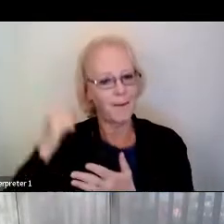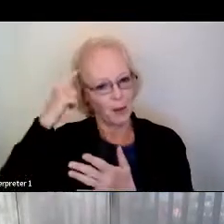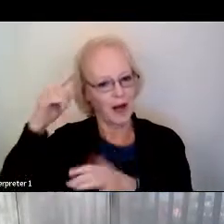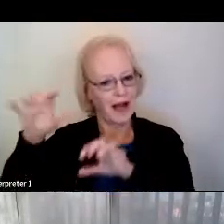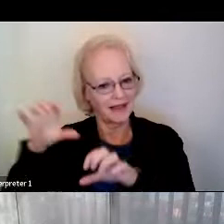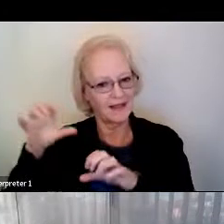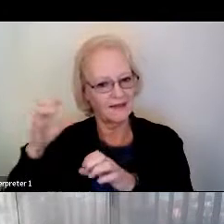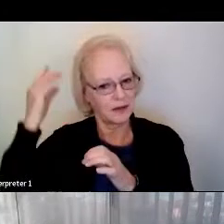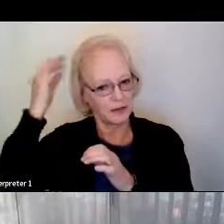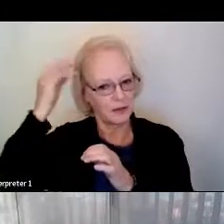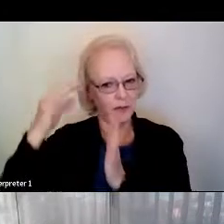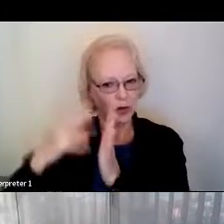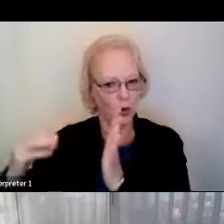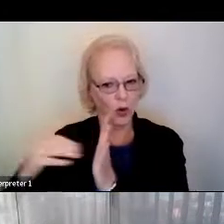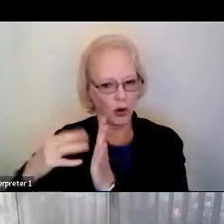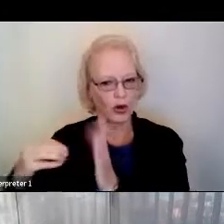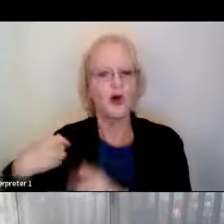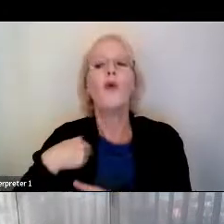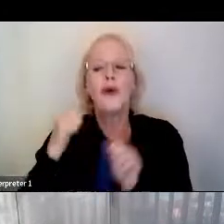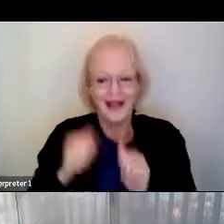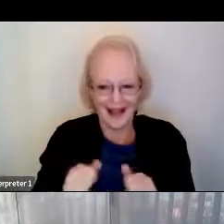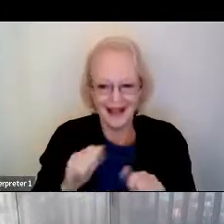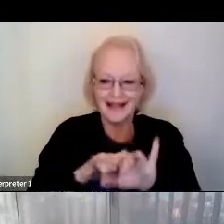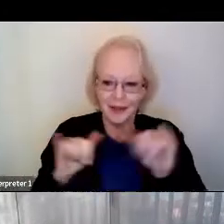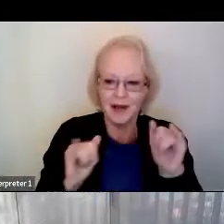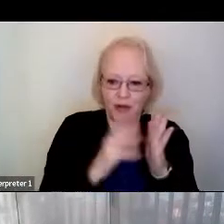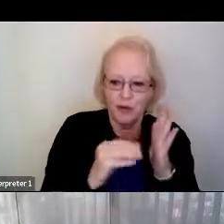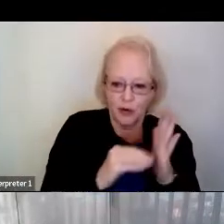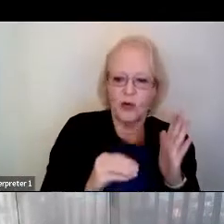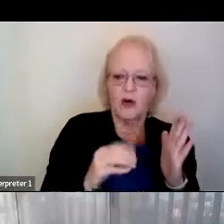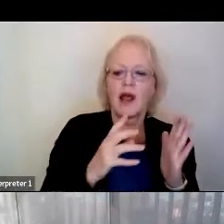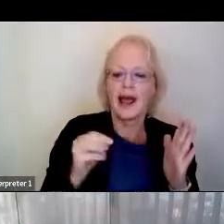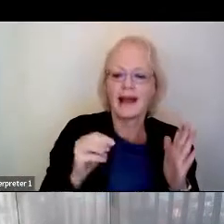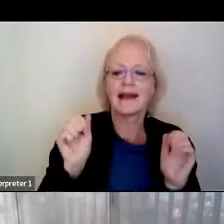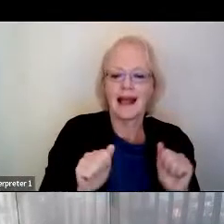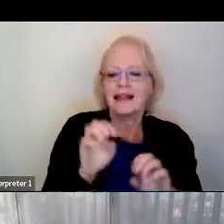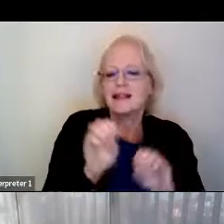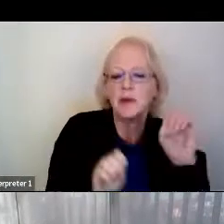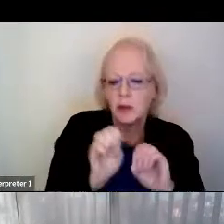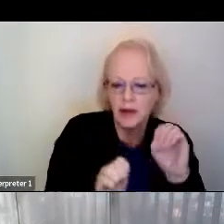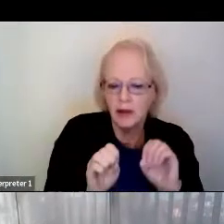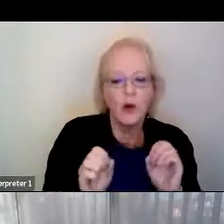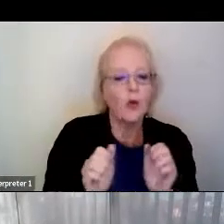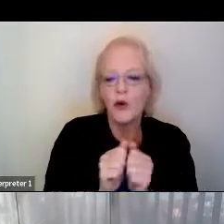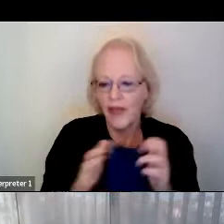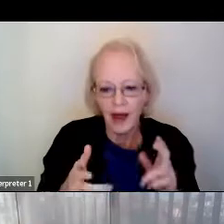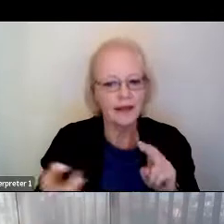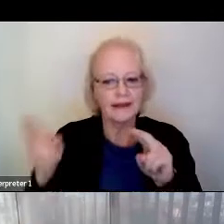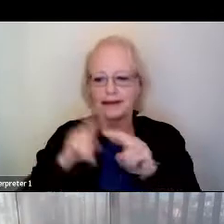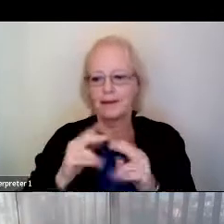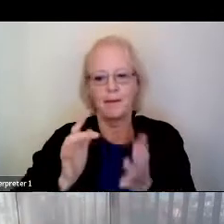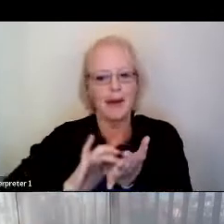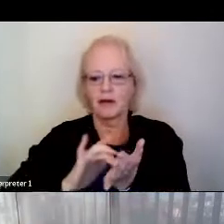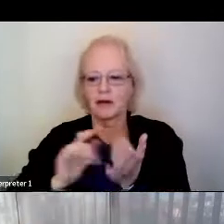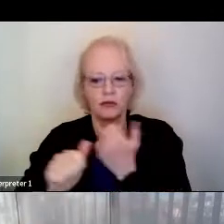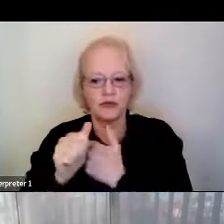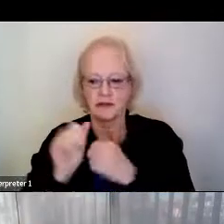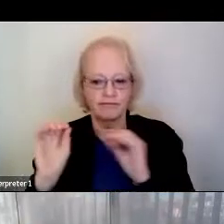also record that data and have them do some experiments with us without increasing any medical risk that they're facing.